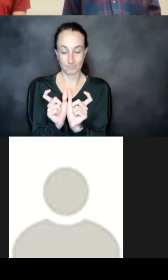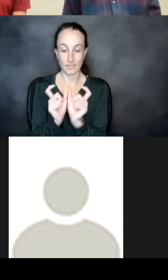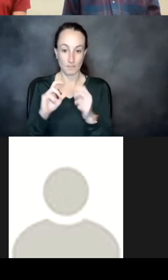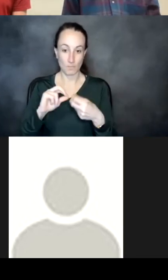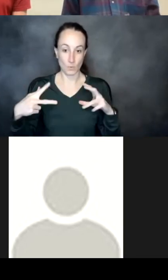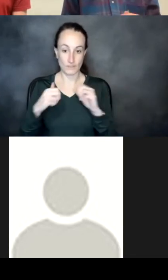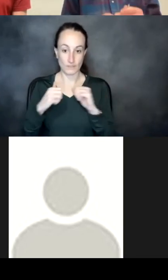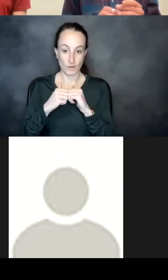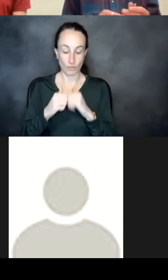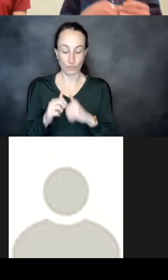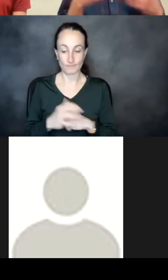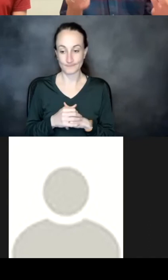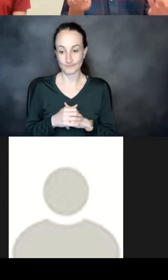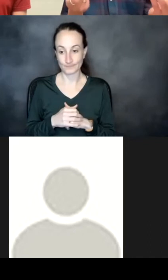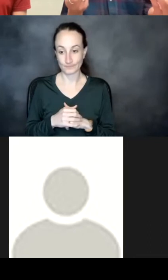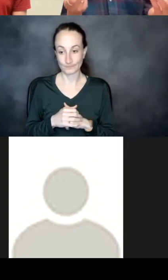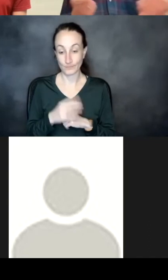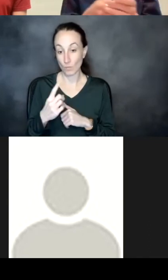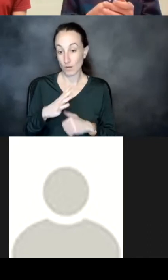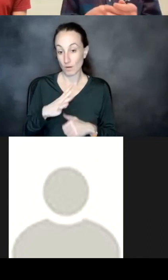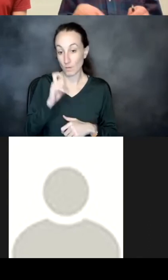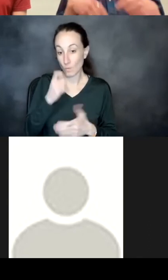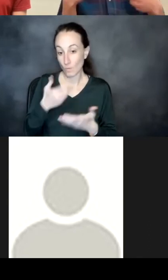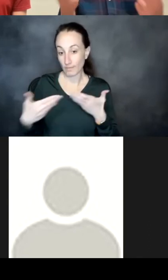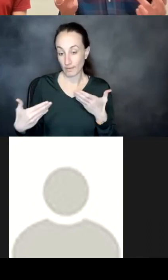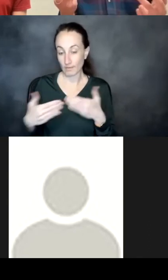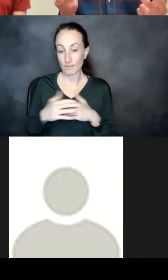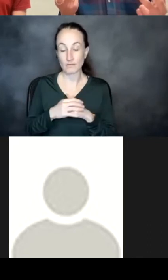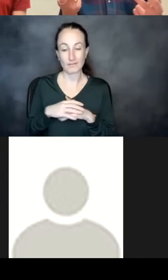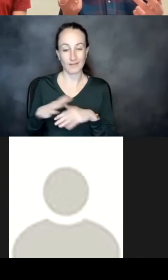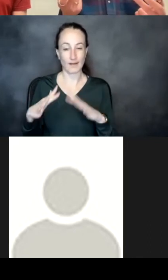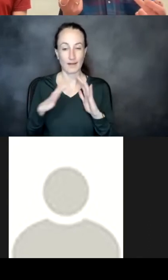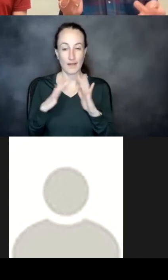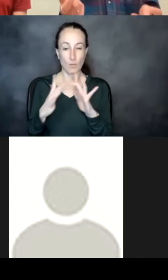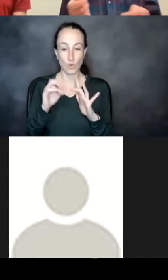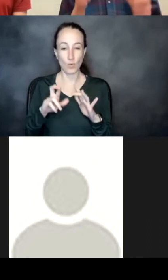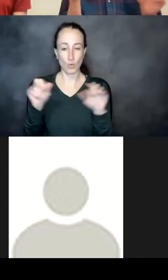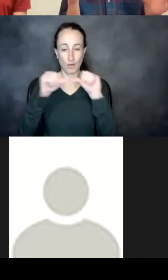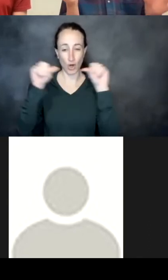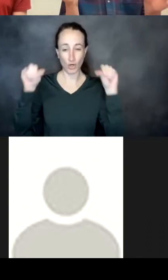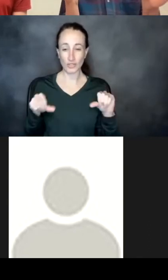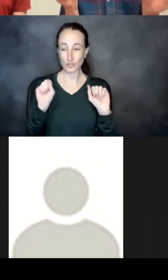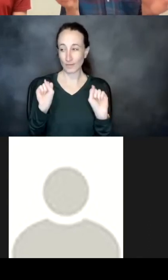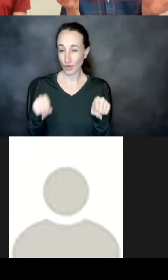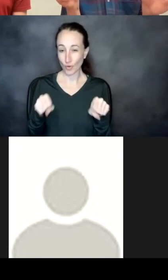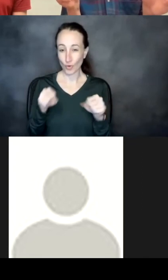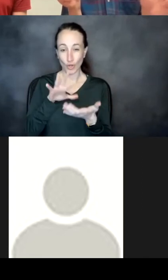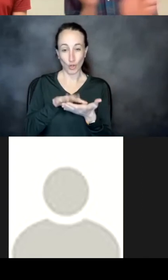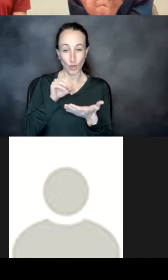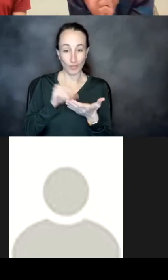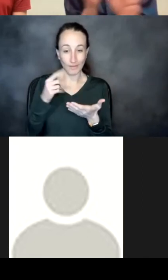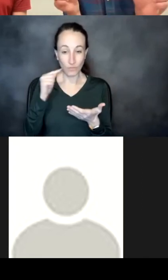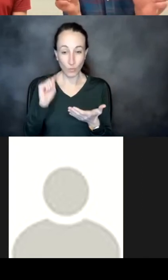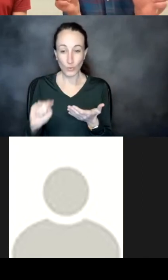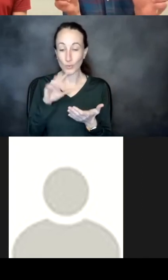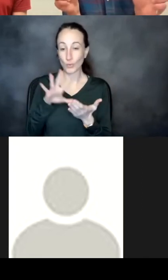id like one really cool thing would be a network or an architecture that could kind of learn that for you